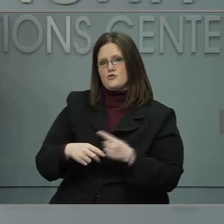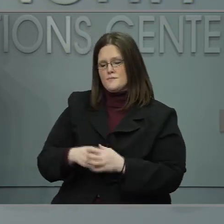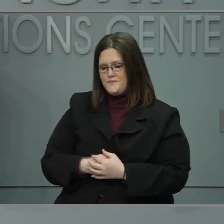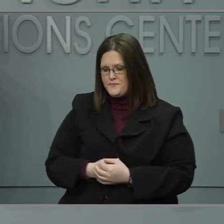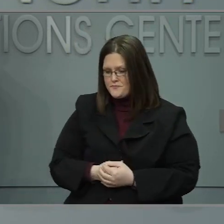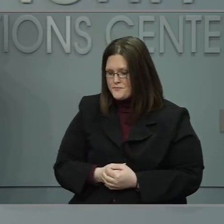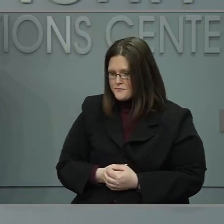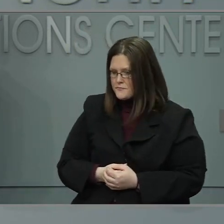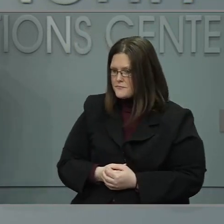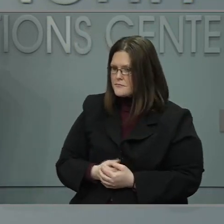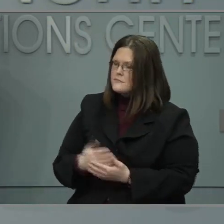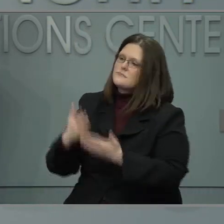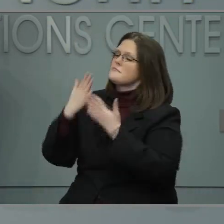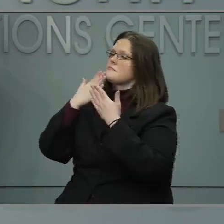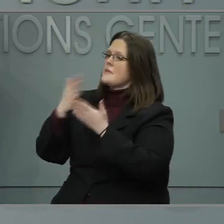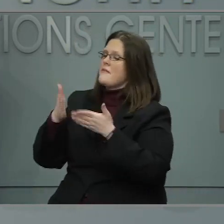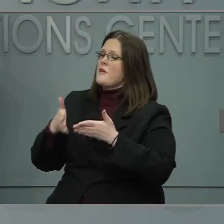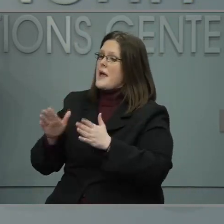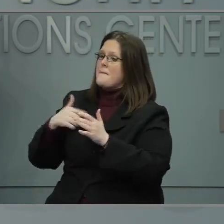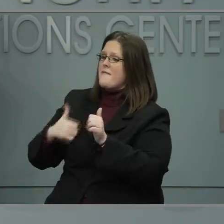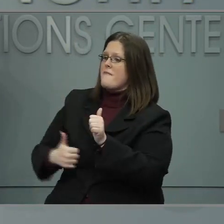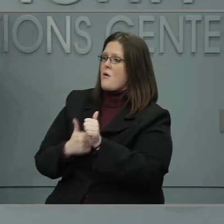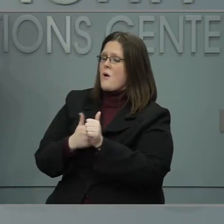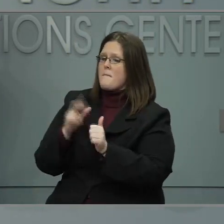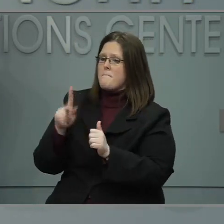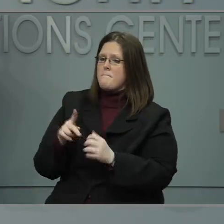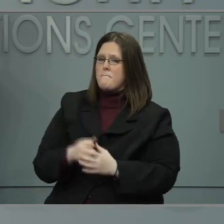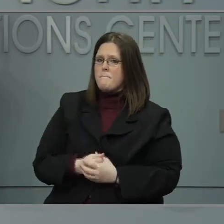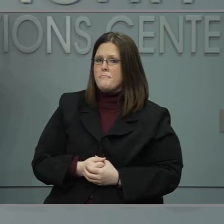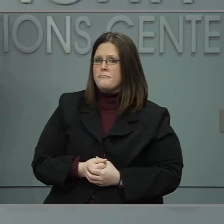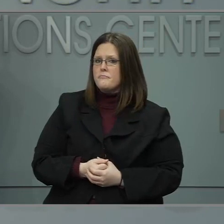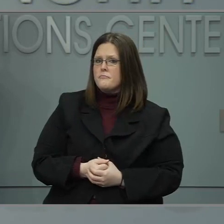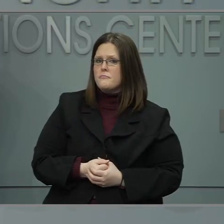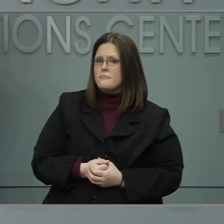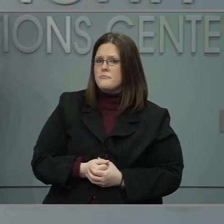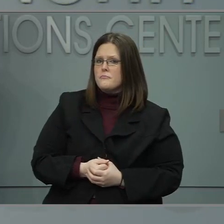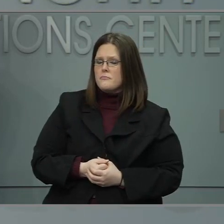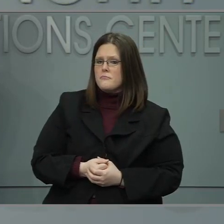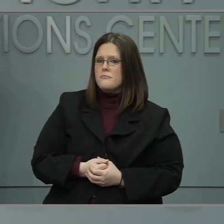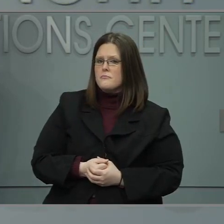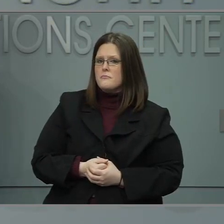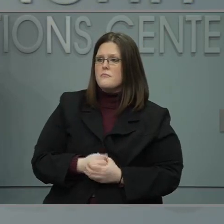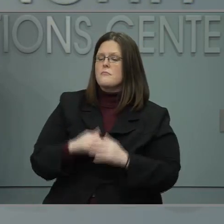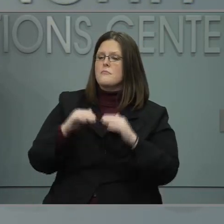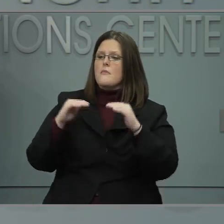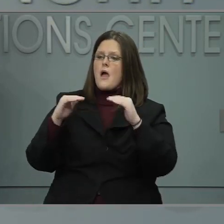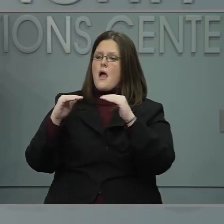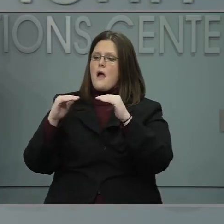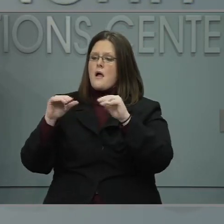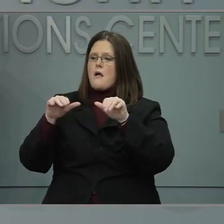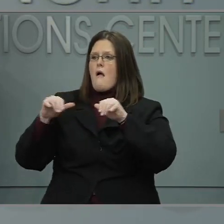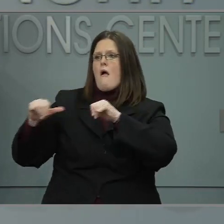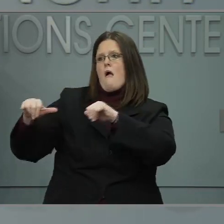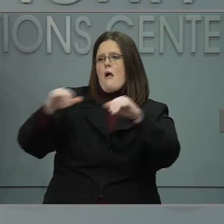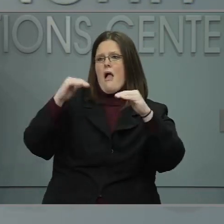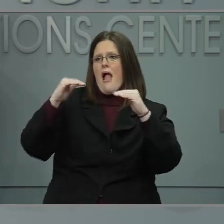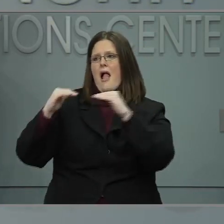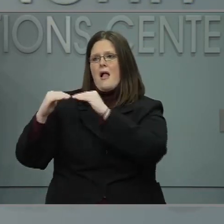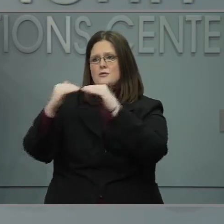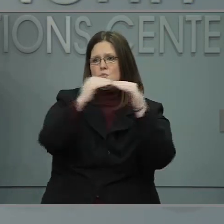Thanks for the follow. On the percent set aside to be more equitable for distribution, is that happening